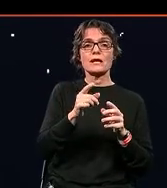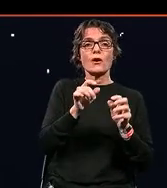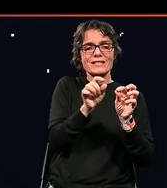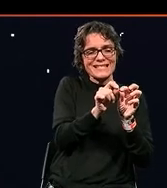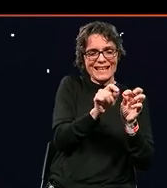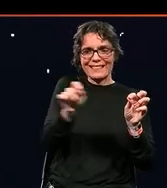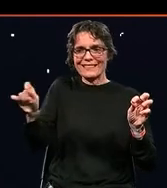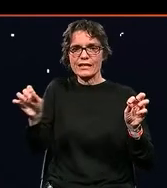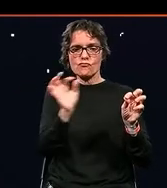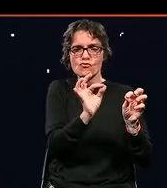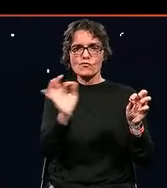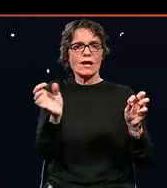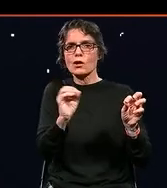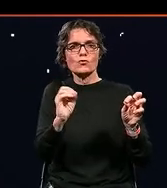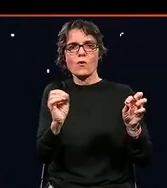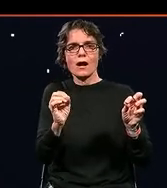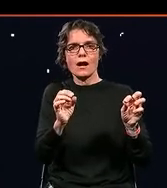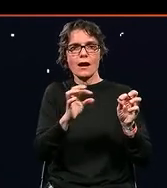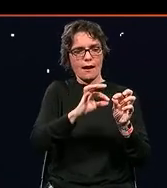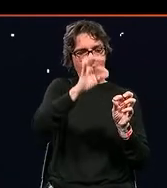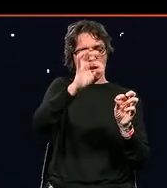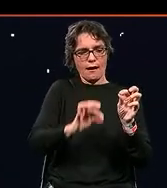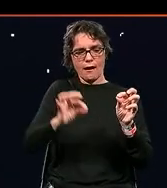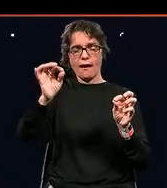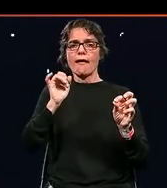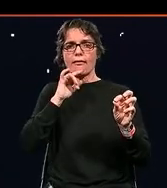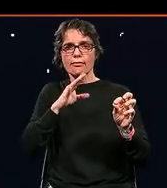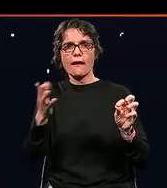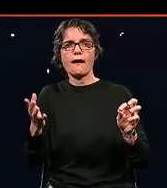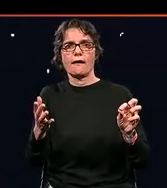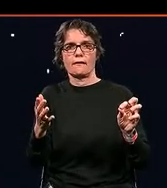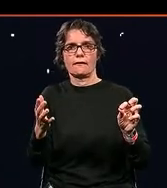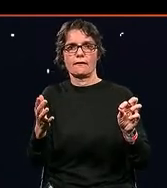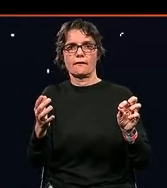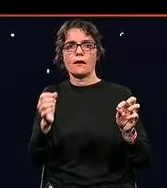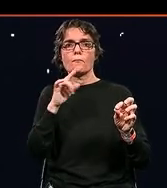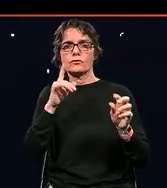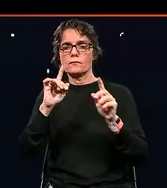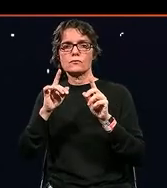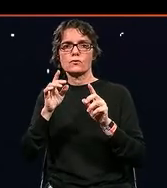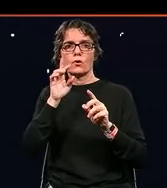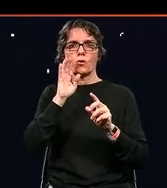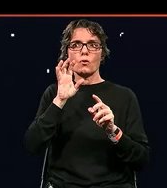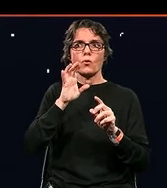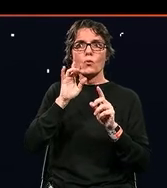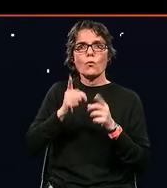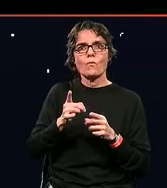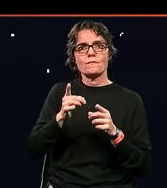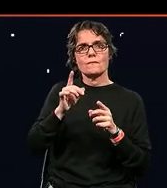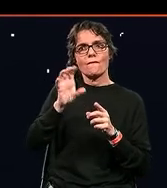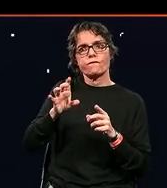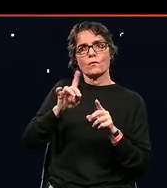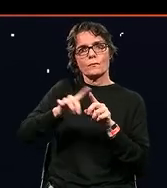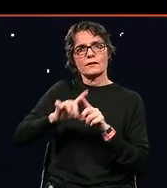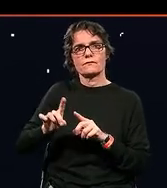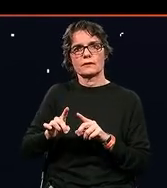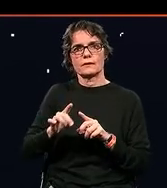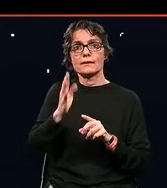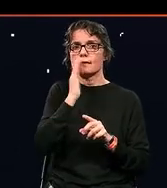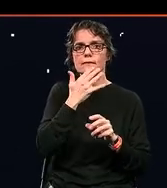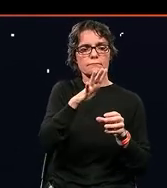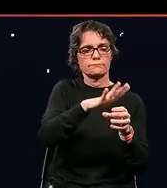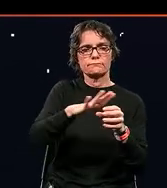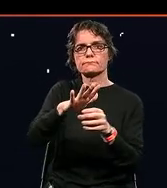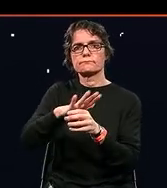something out there. And sometimes you start with a strategy. And this requires a different way